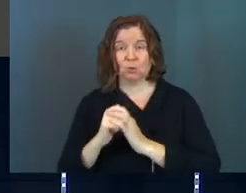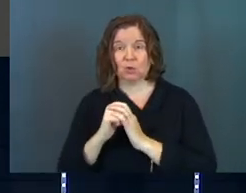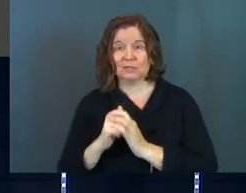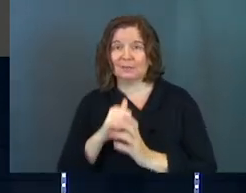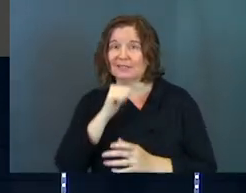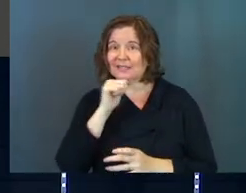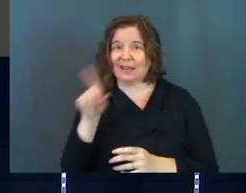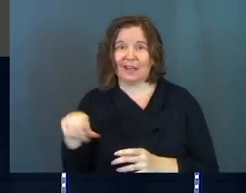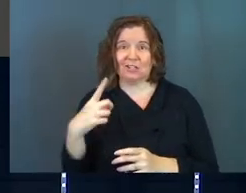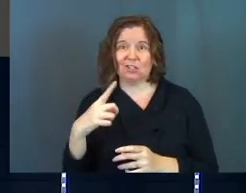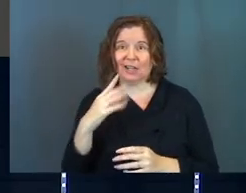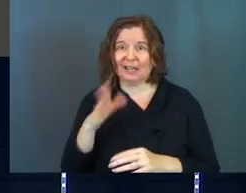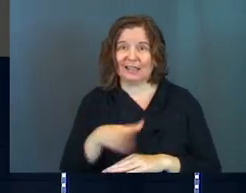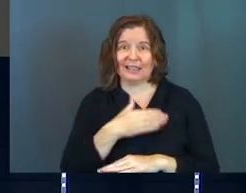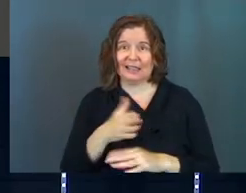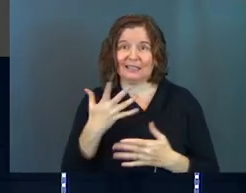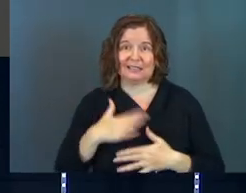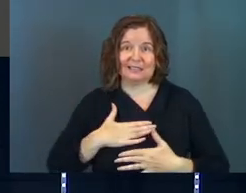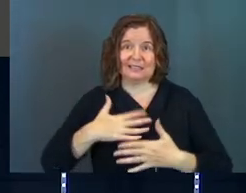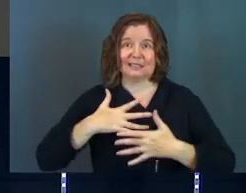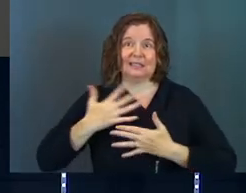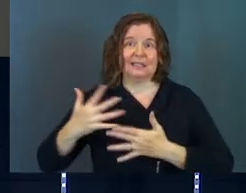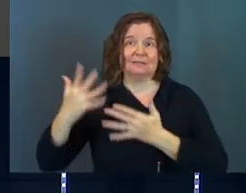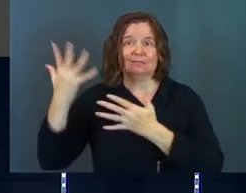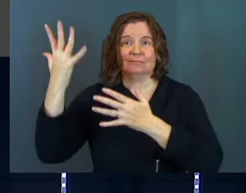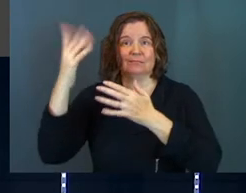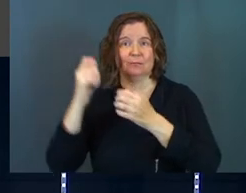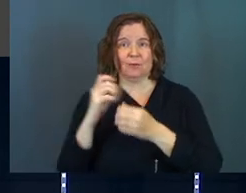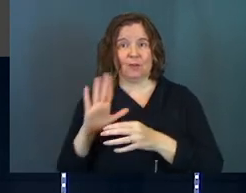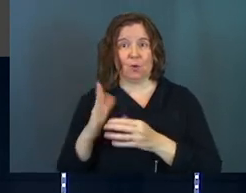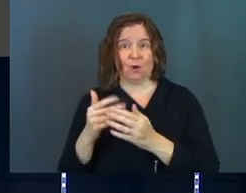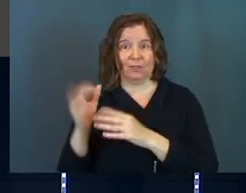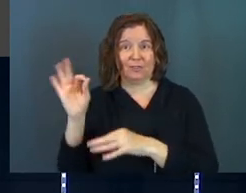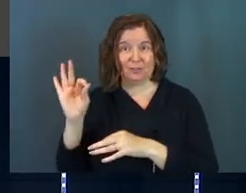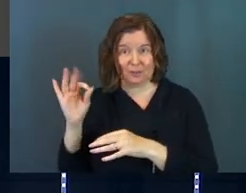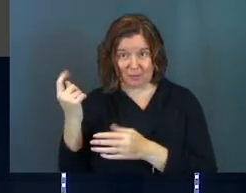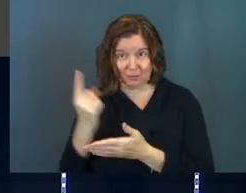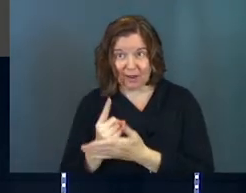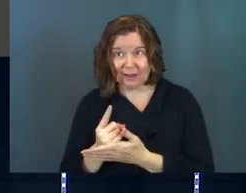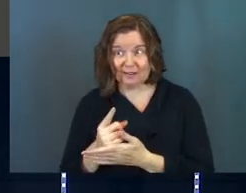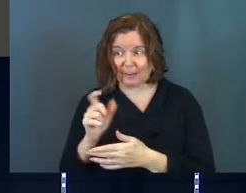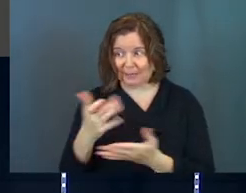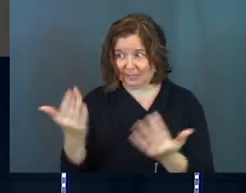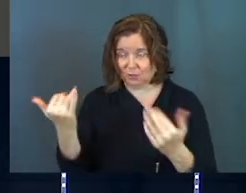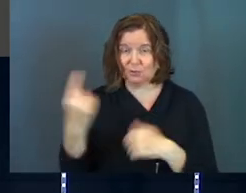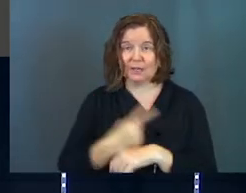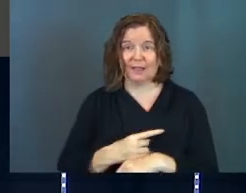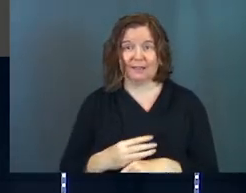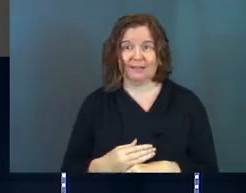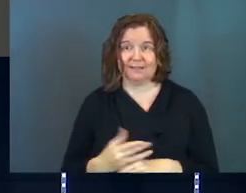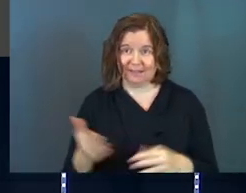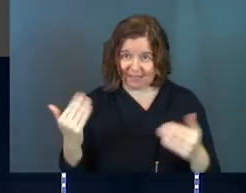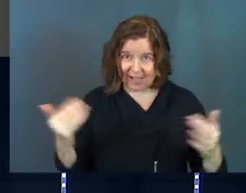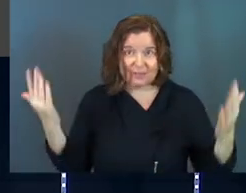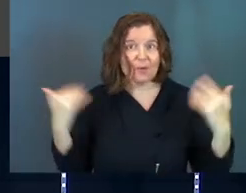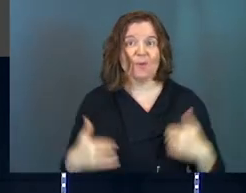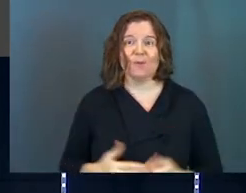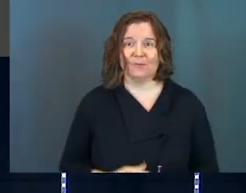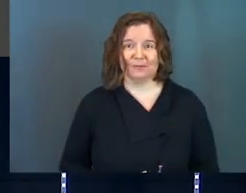is not just the singing time before the sermon. Amen? Come on, second service. I'm going to need you today. Let's go.